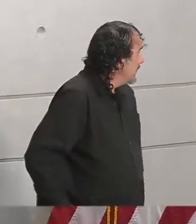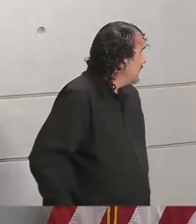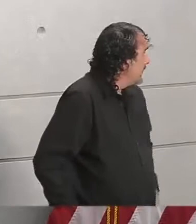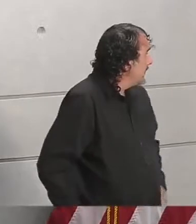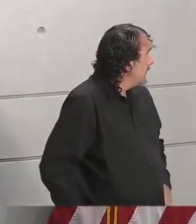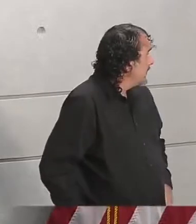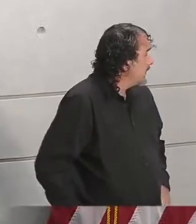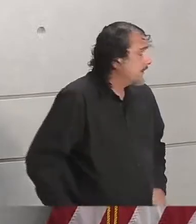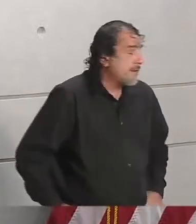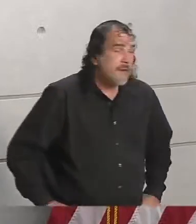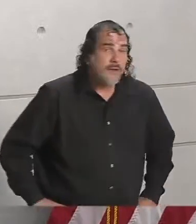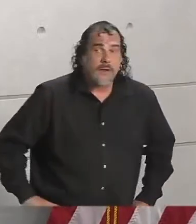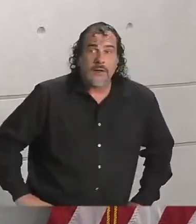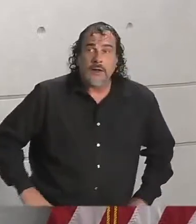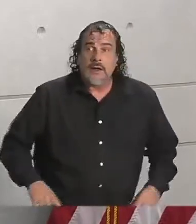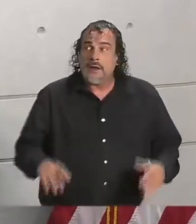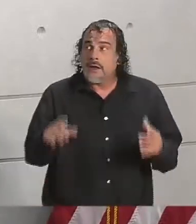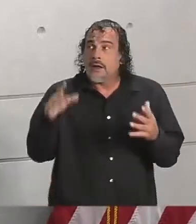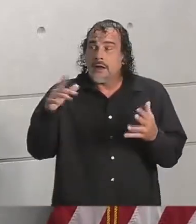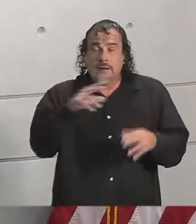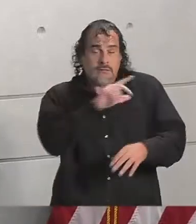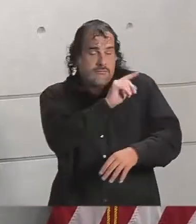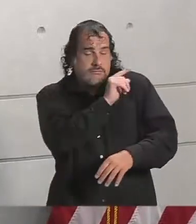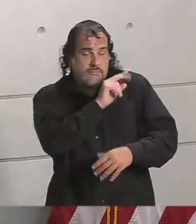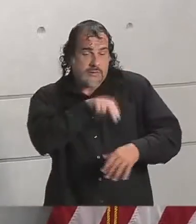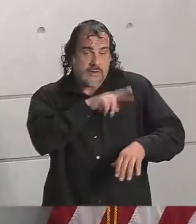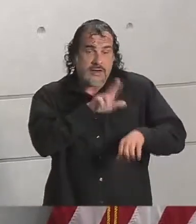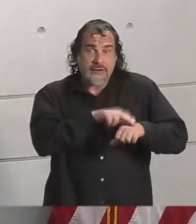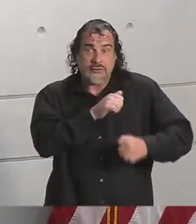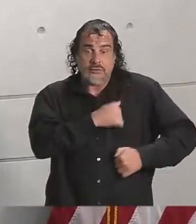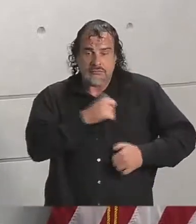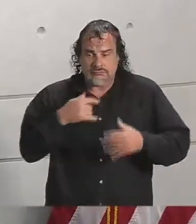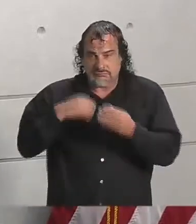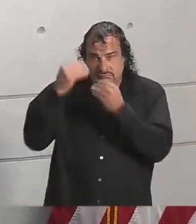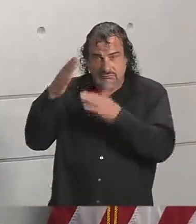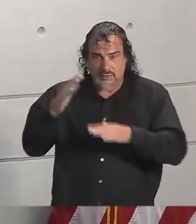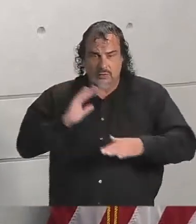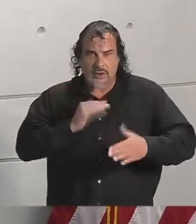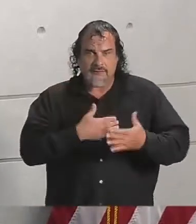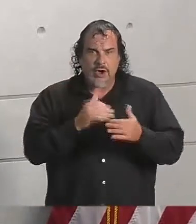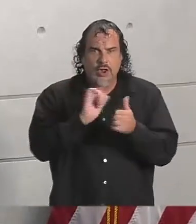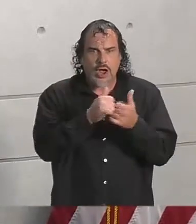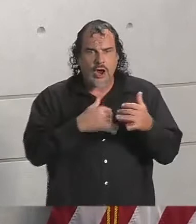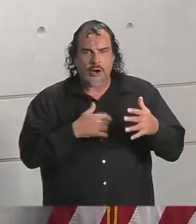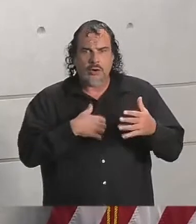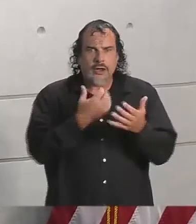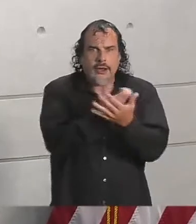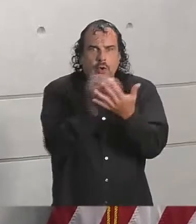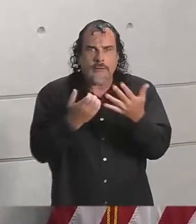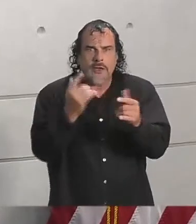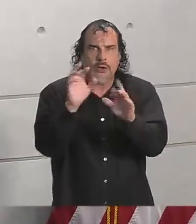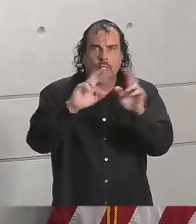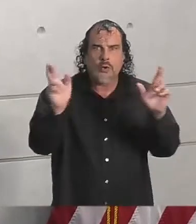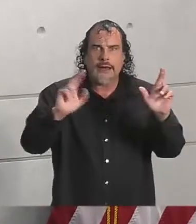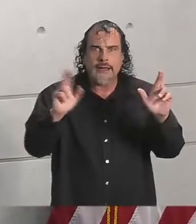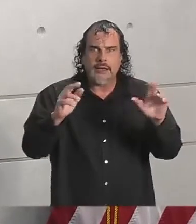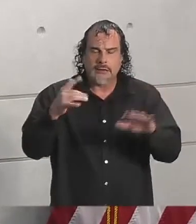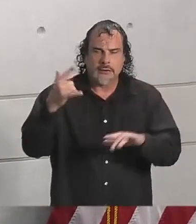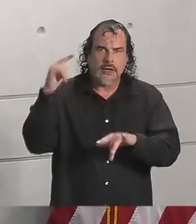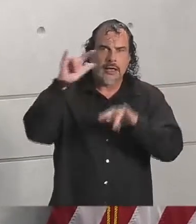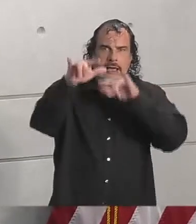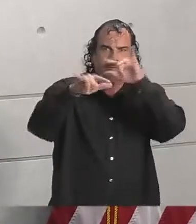This morning, the National Guard briefed the governor that we have our engineering assets in place, we have our aviation